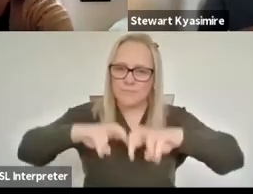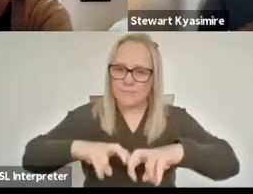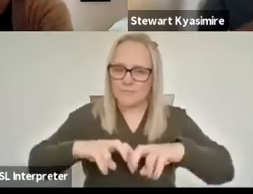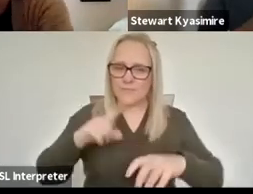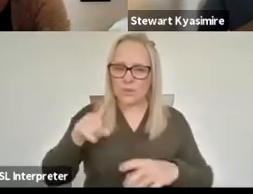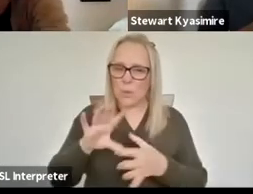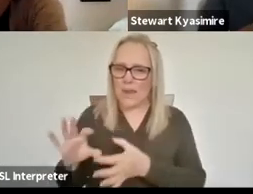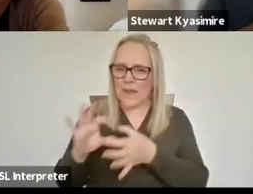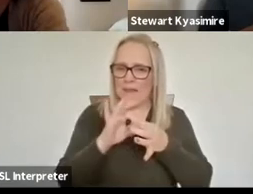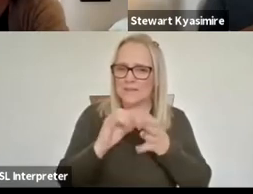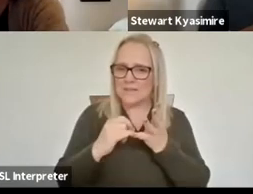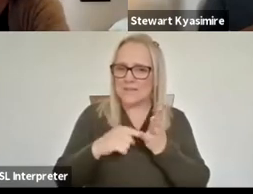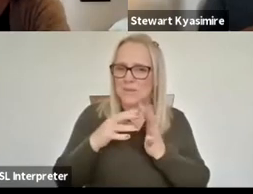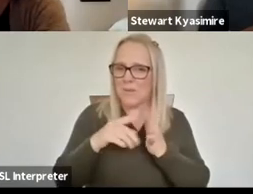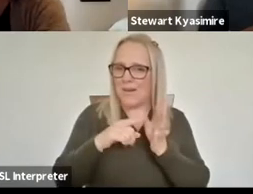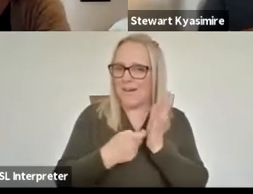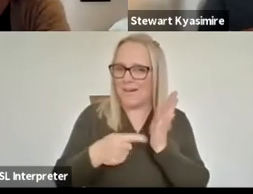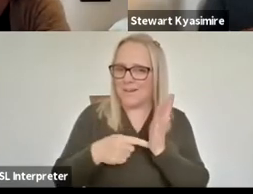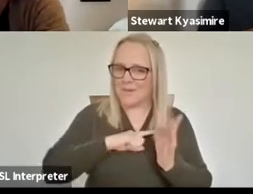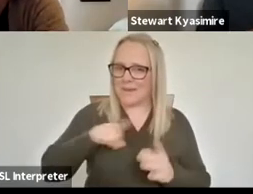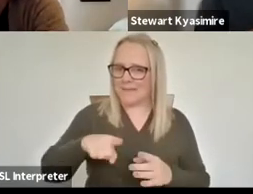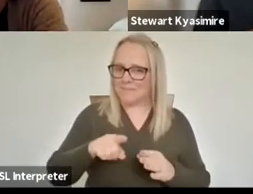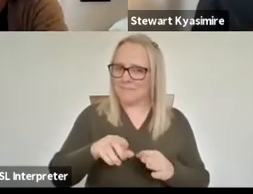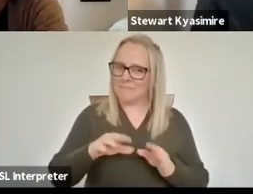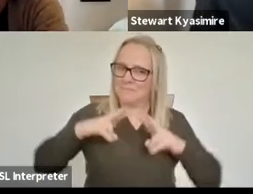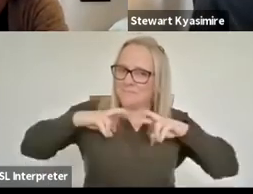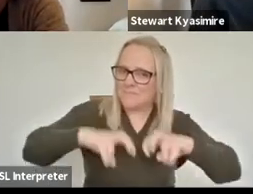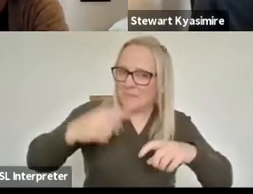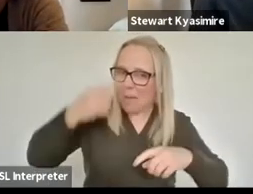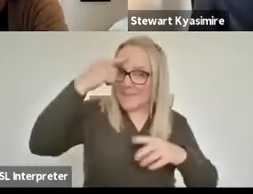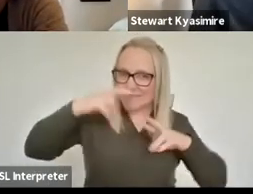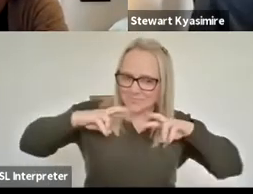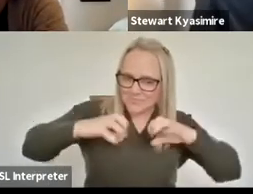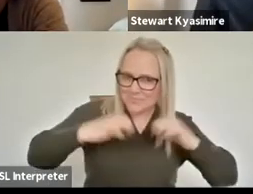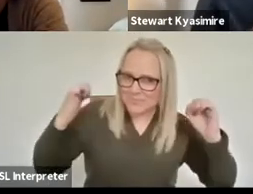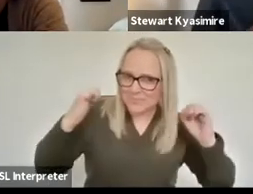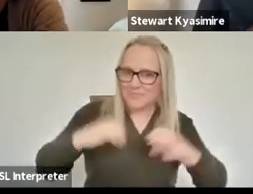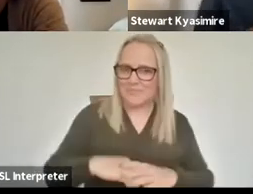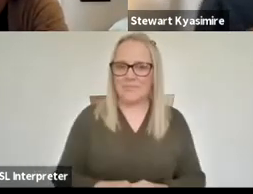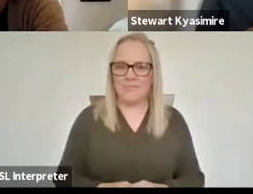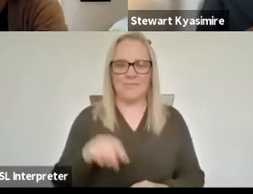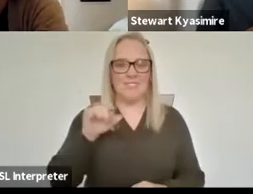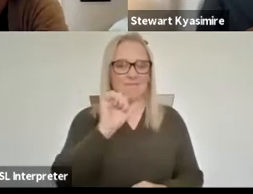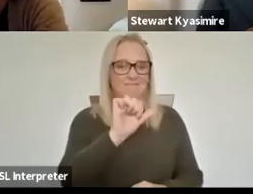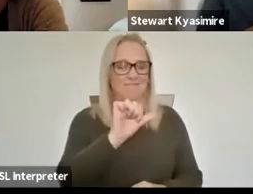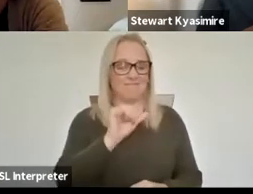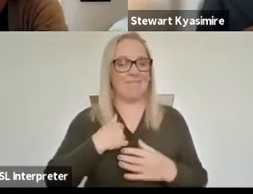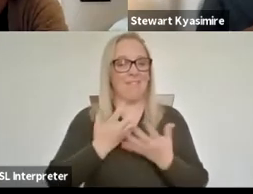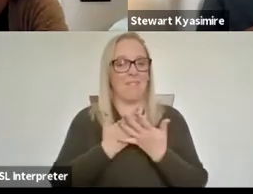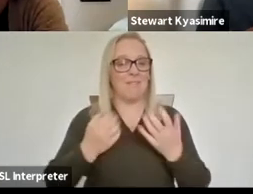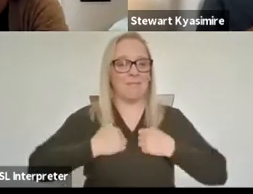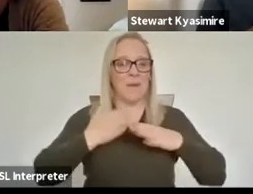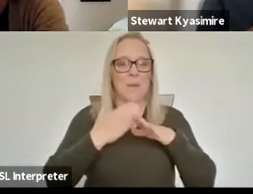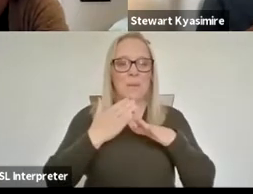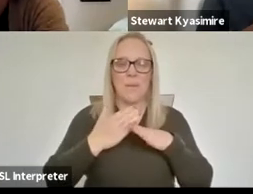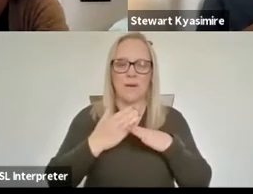Stuart's love for the human mind. Indeed yeah and actually a lot of my work is about asking questions asking good questions that I don't have